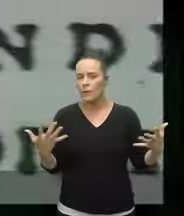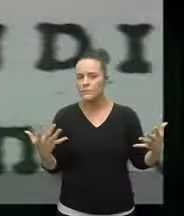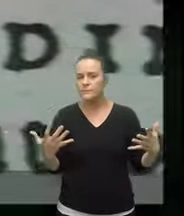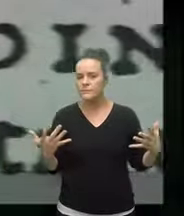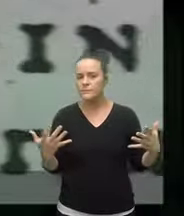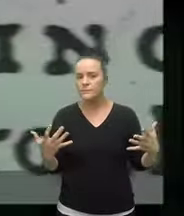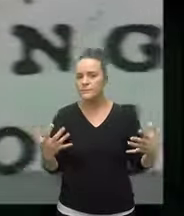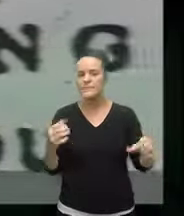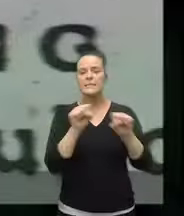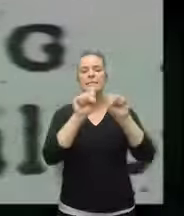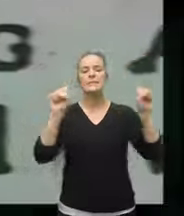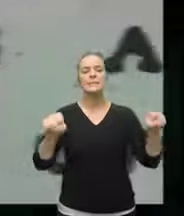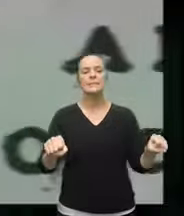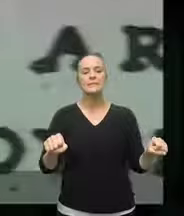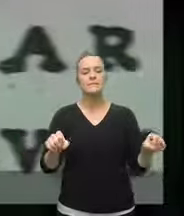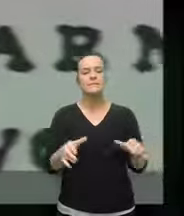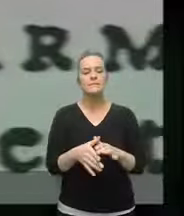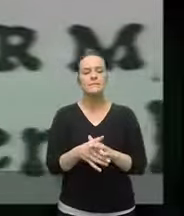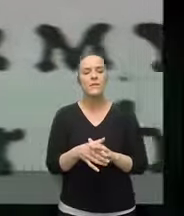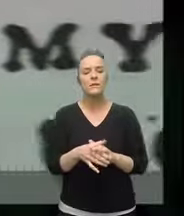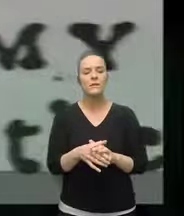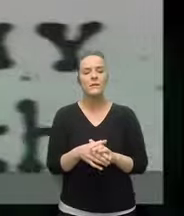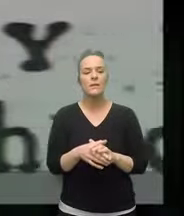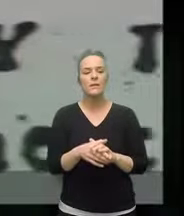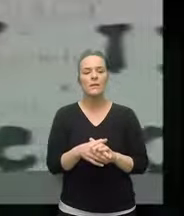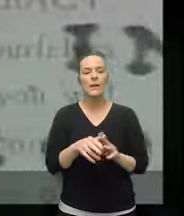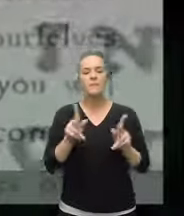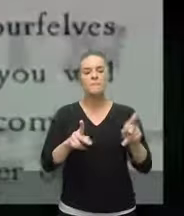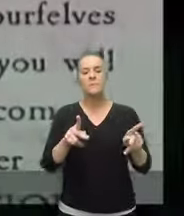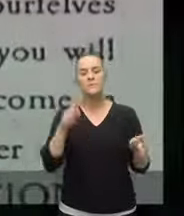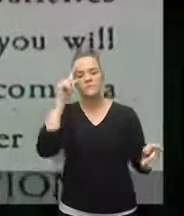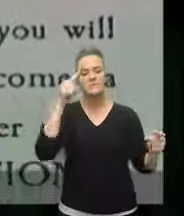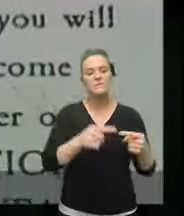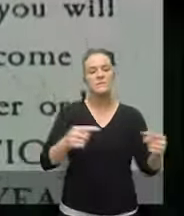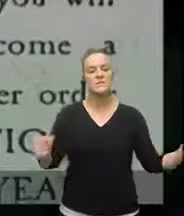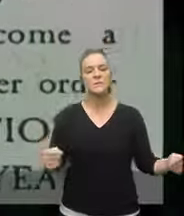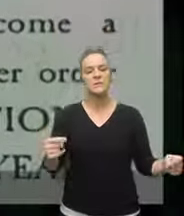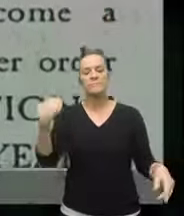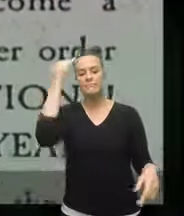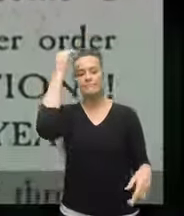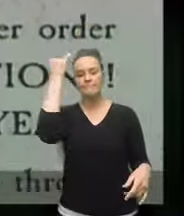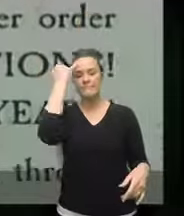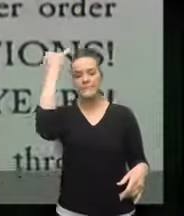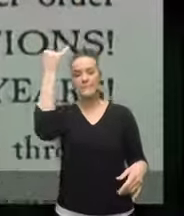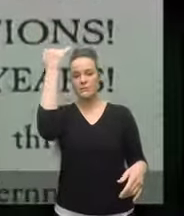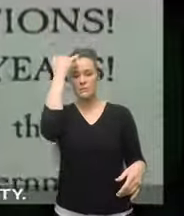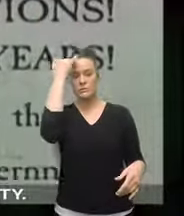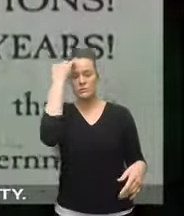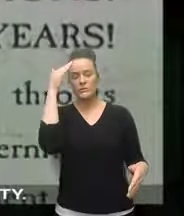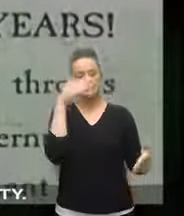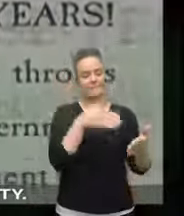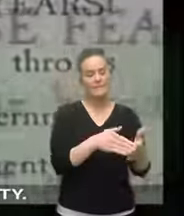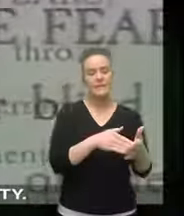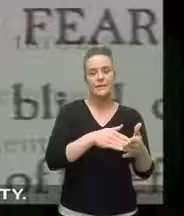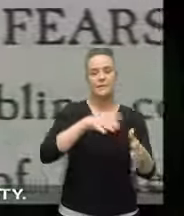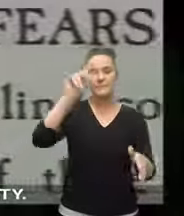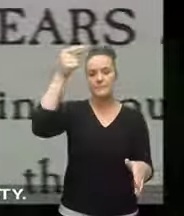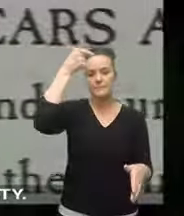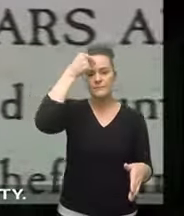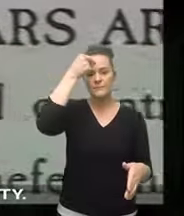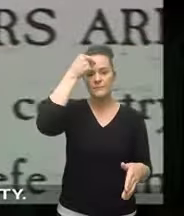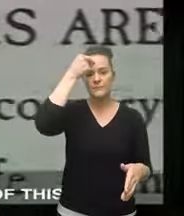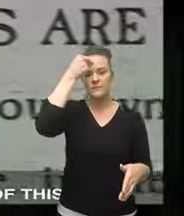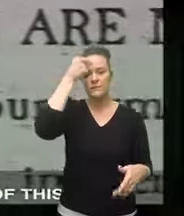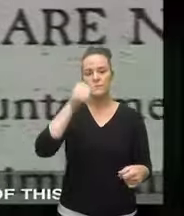those who oppose the constitution are known as the anti-federalists as the debates intensify it is clear that they are in the